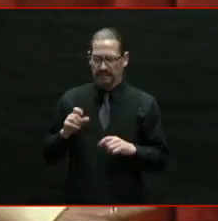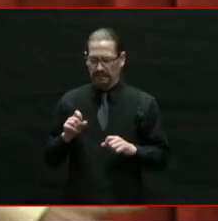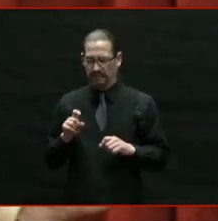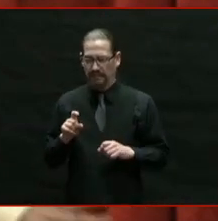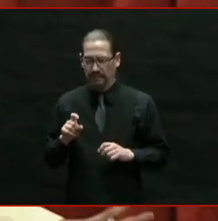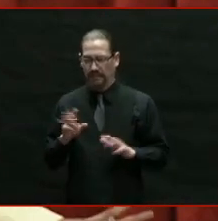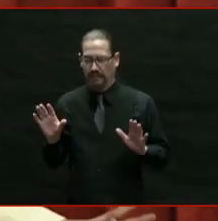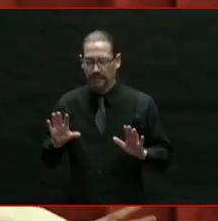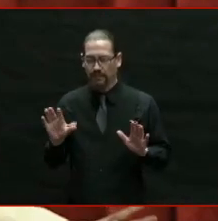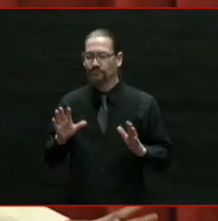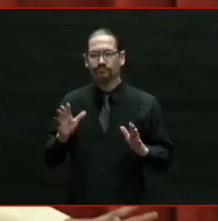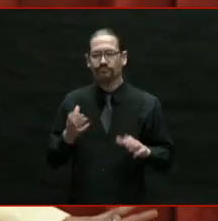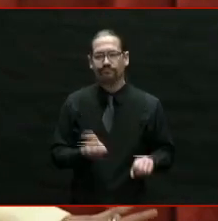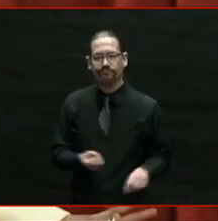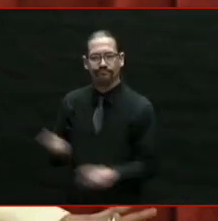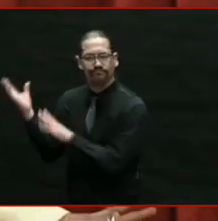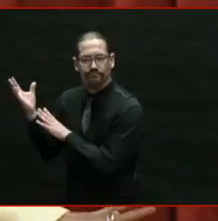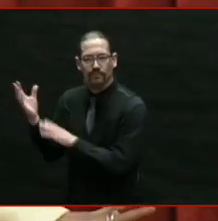and say yes.